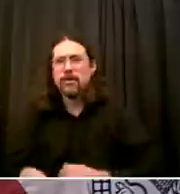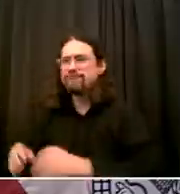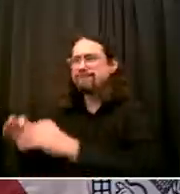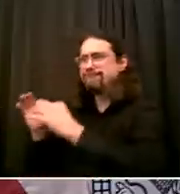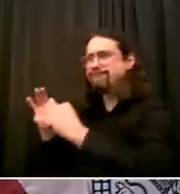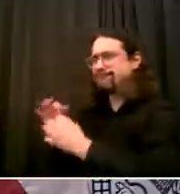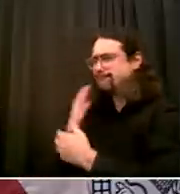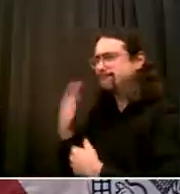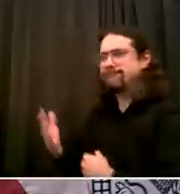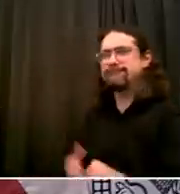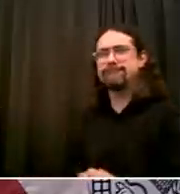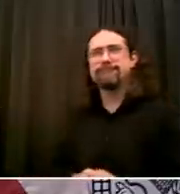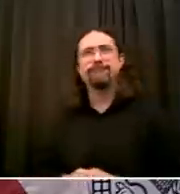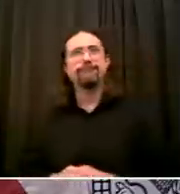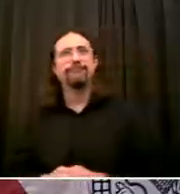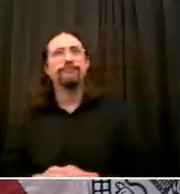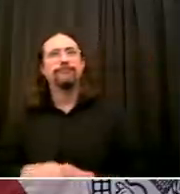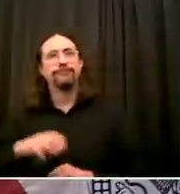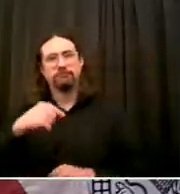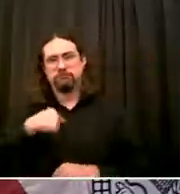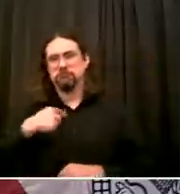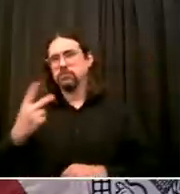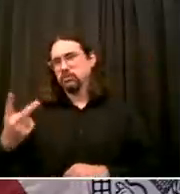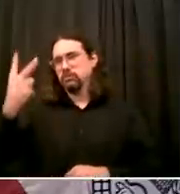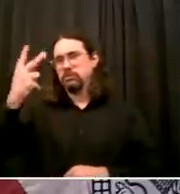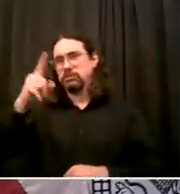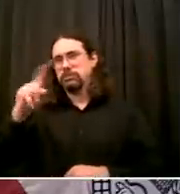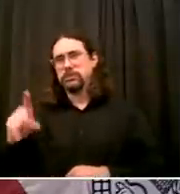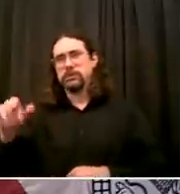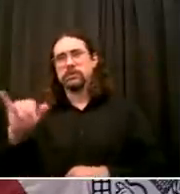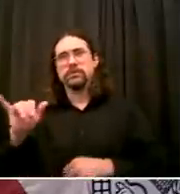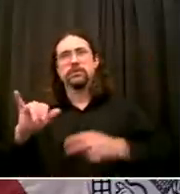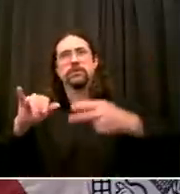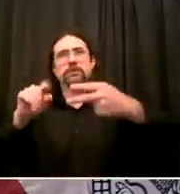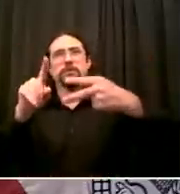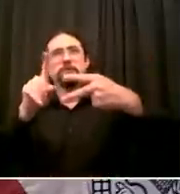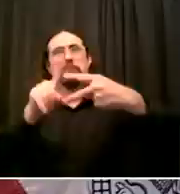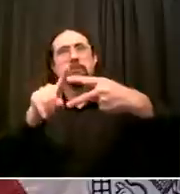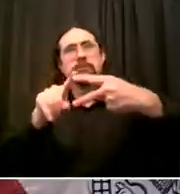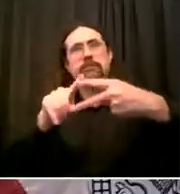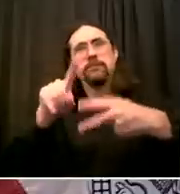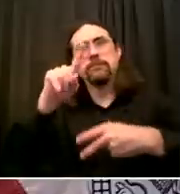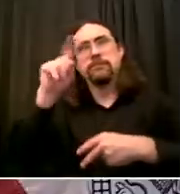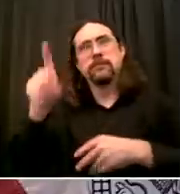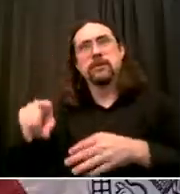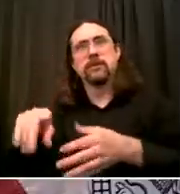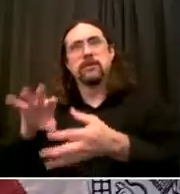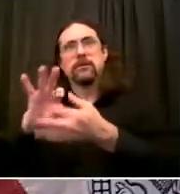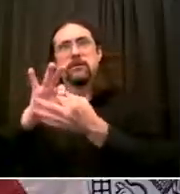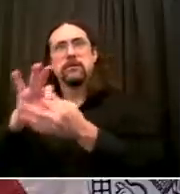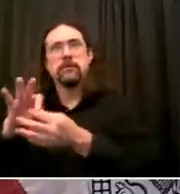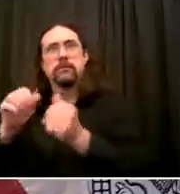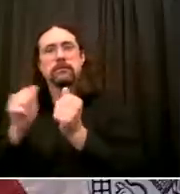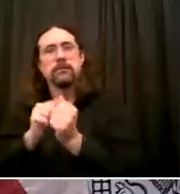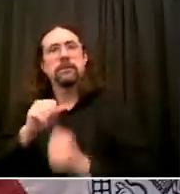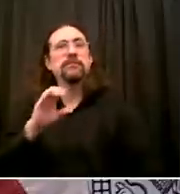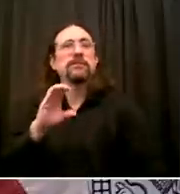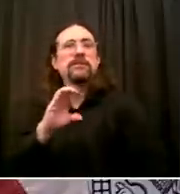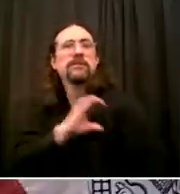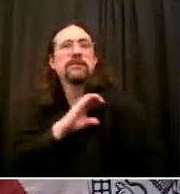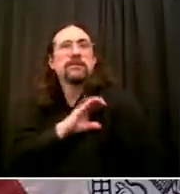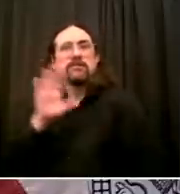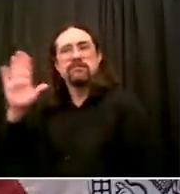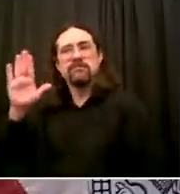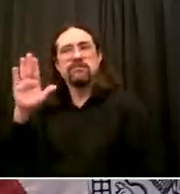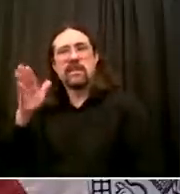The first is about the anti-crime team I know a lot has been made of that in recent days But a lot of folks that I've talked to